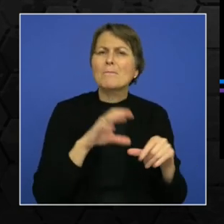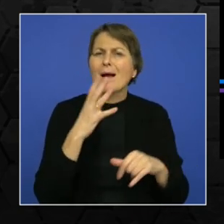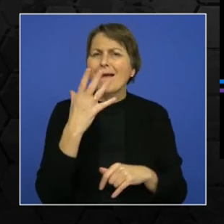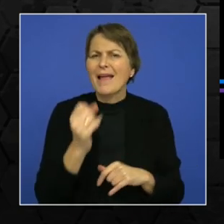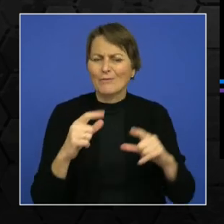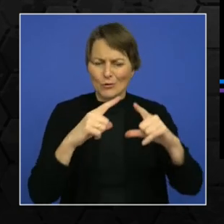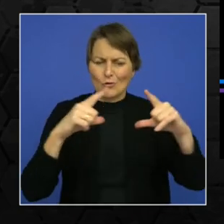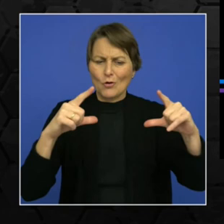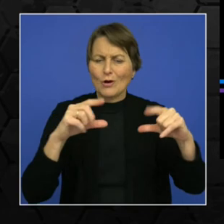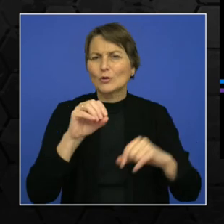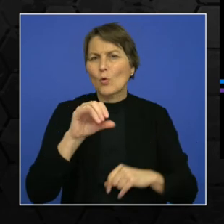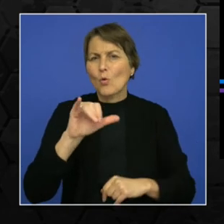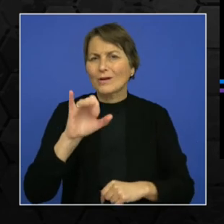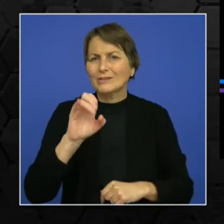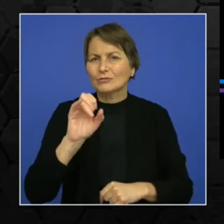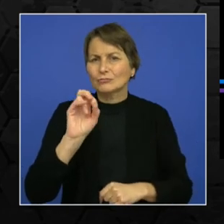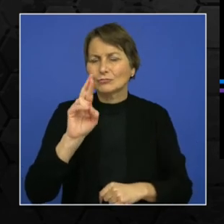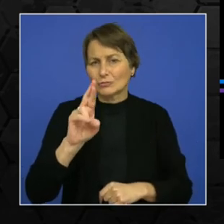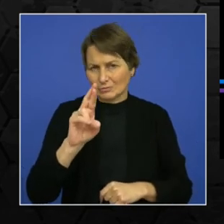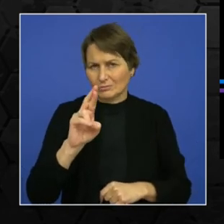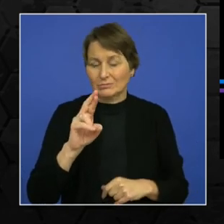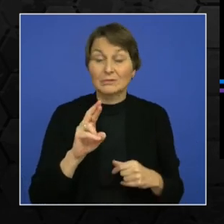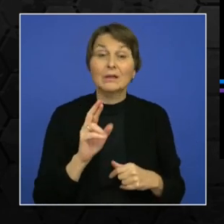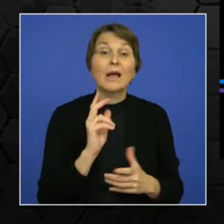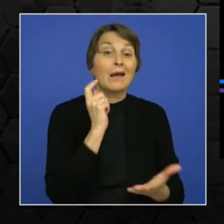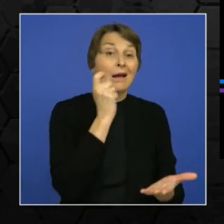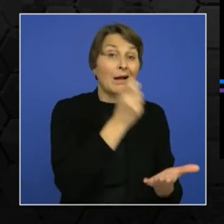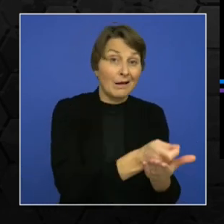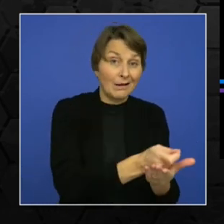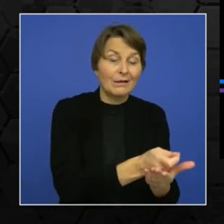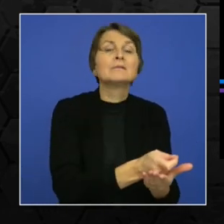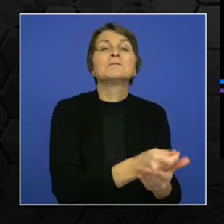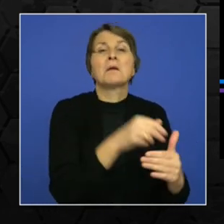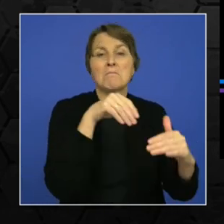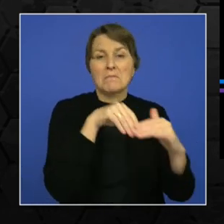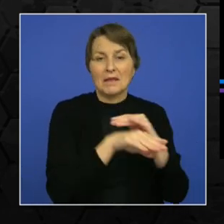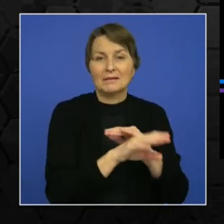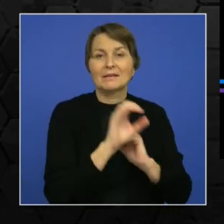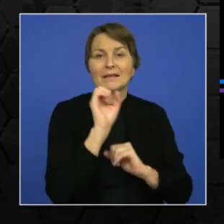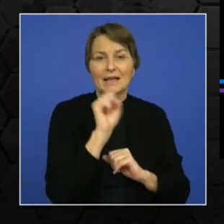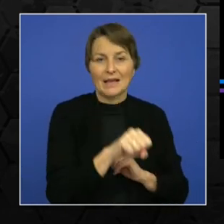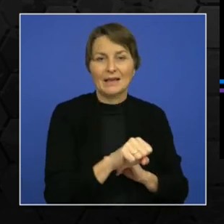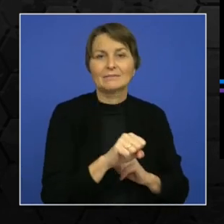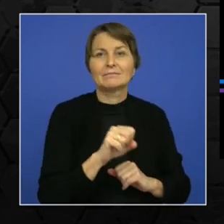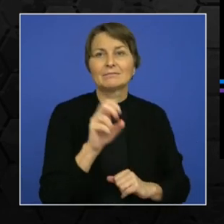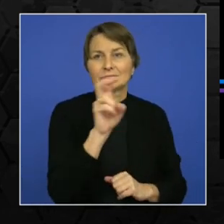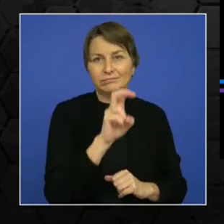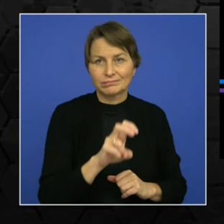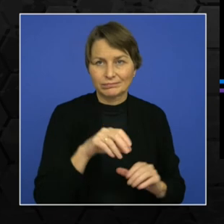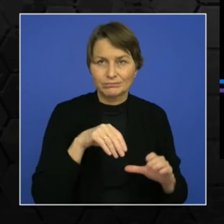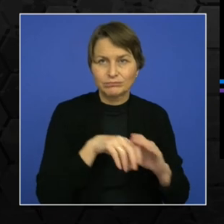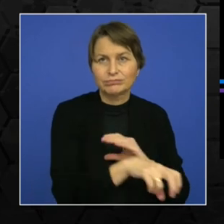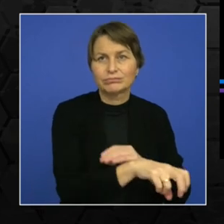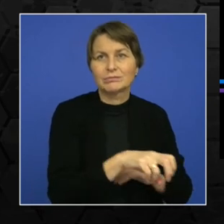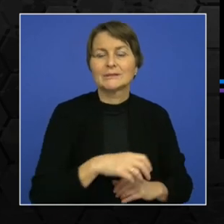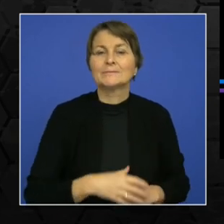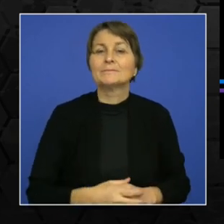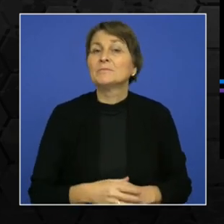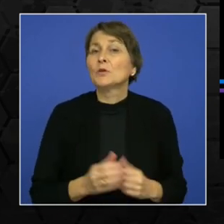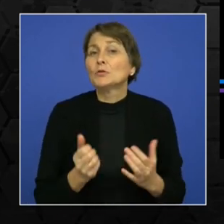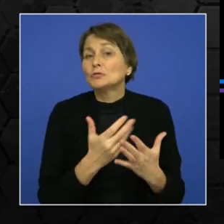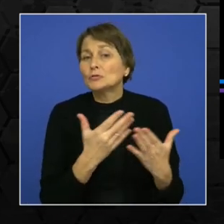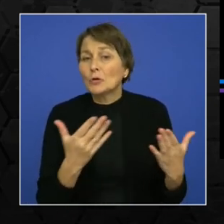Switzerland is another very good example of multimodal transportation in public sector. Zürich has a profound network of buses, trams and trains,